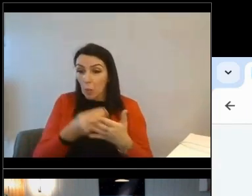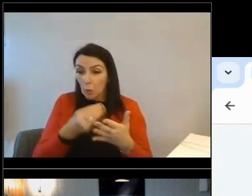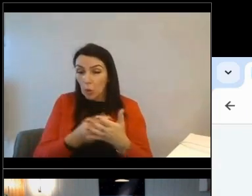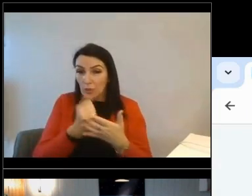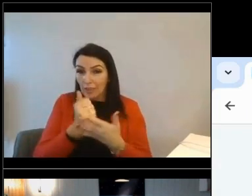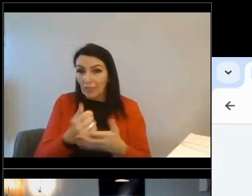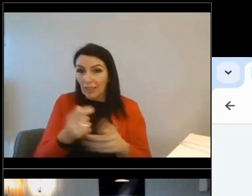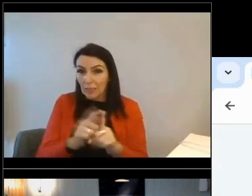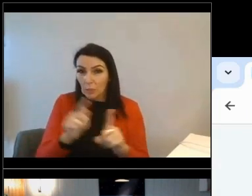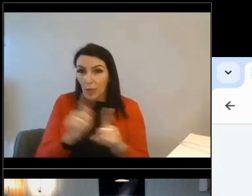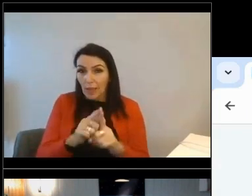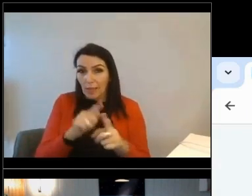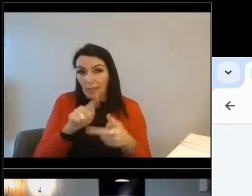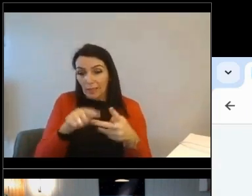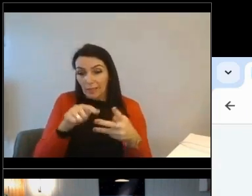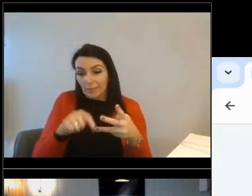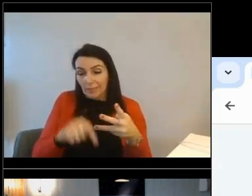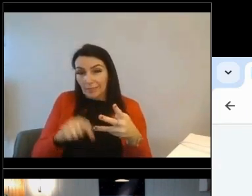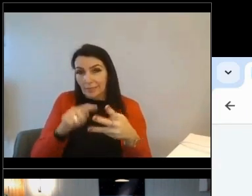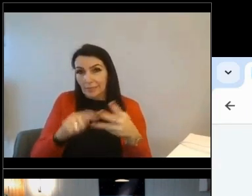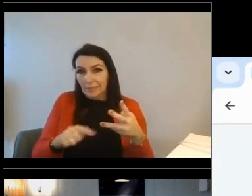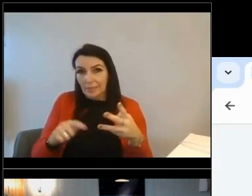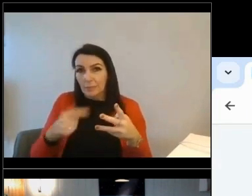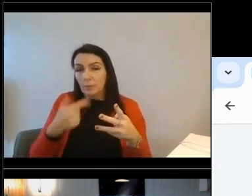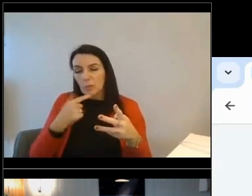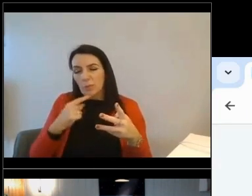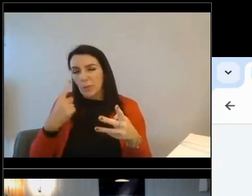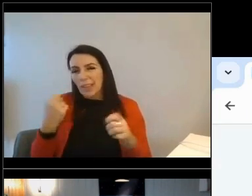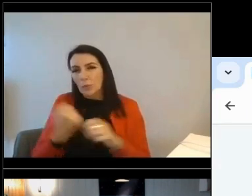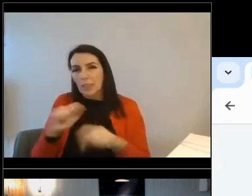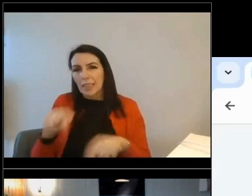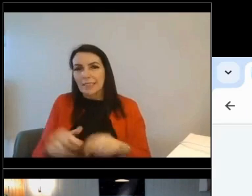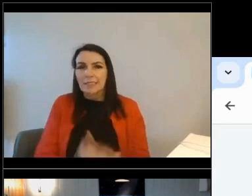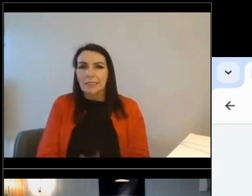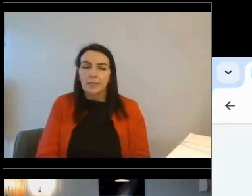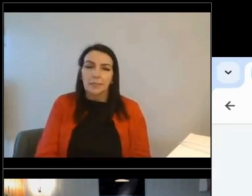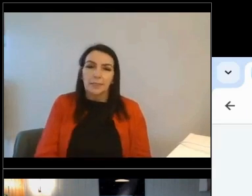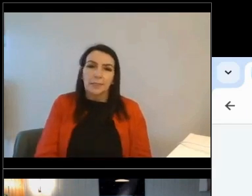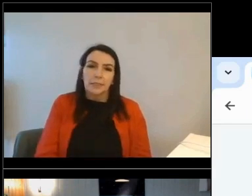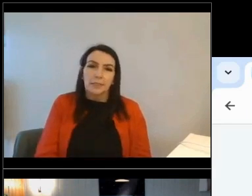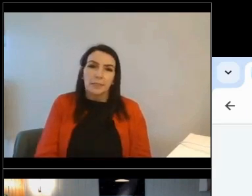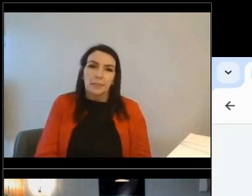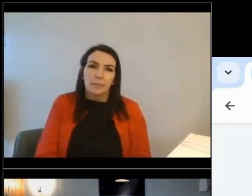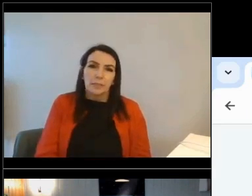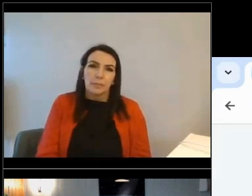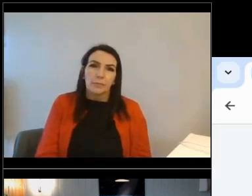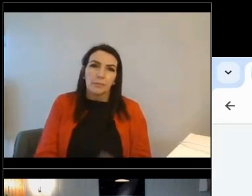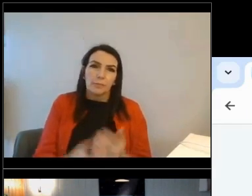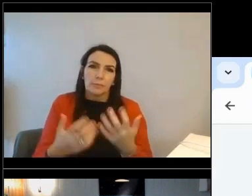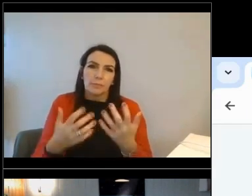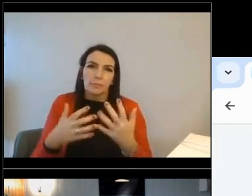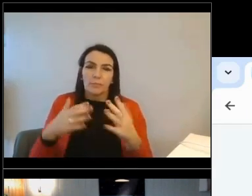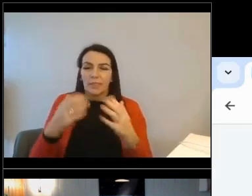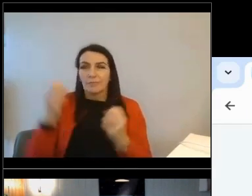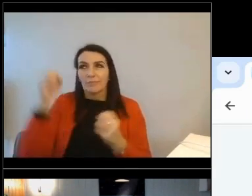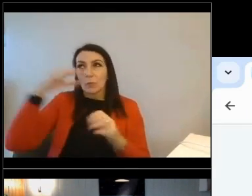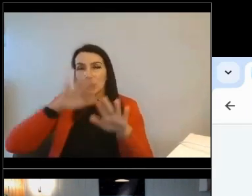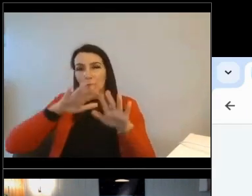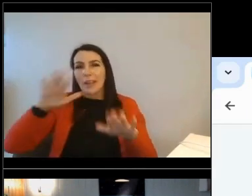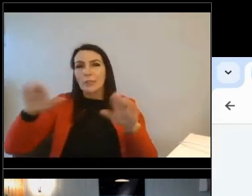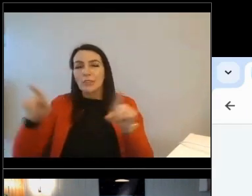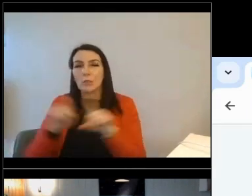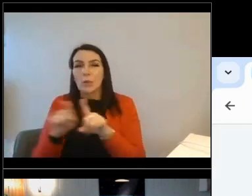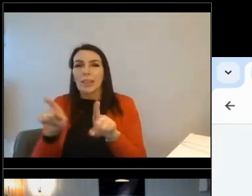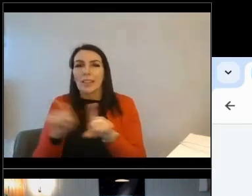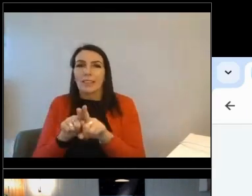here that most customers hopefully can do. But of course there are other things like installed solar panels, which are necessary